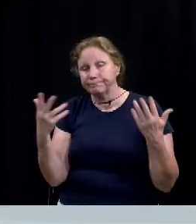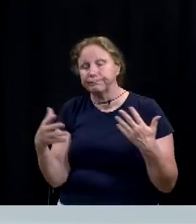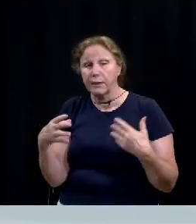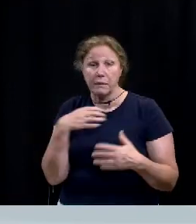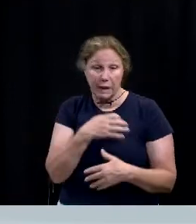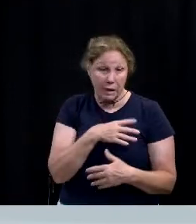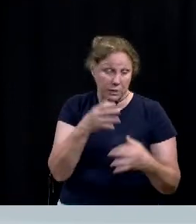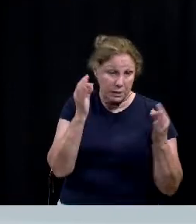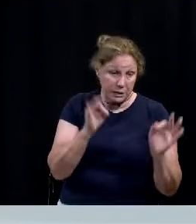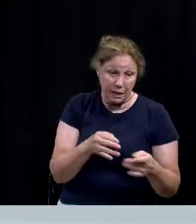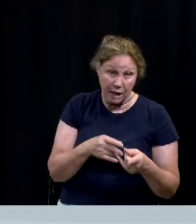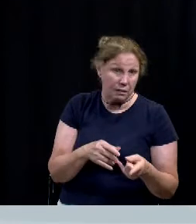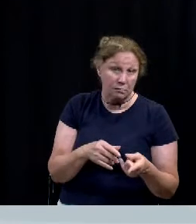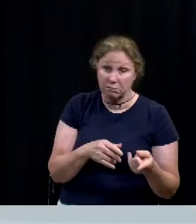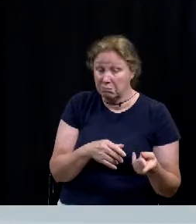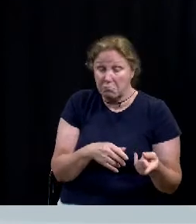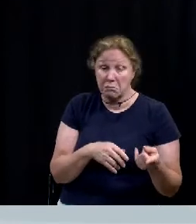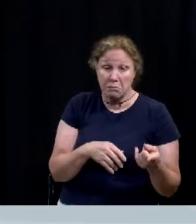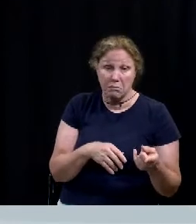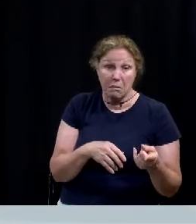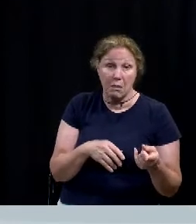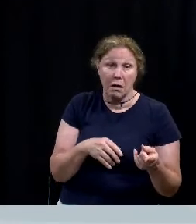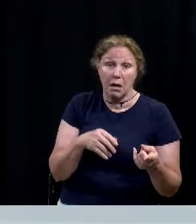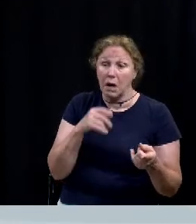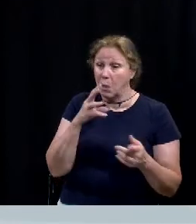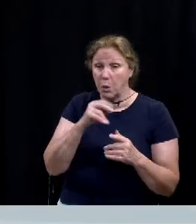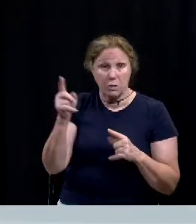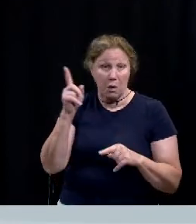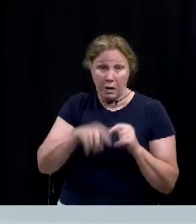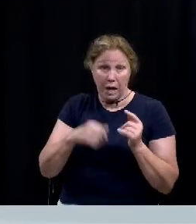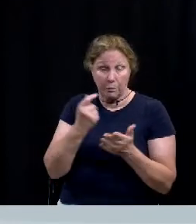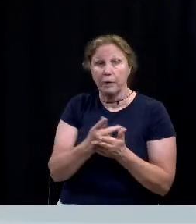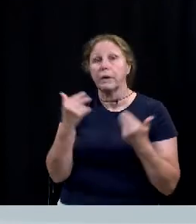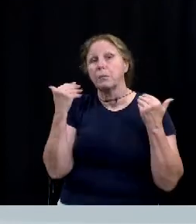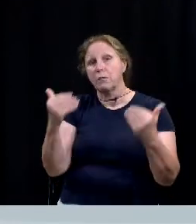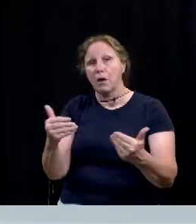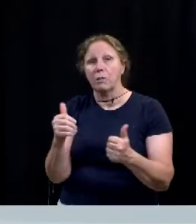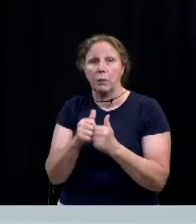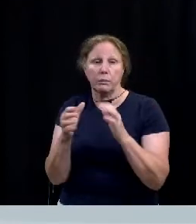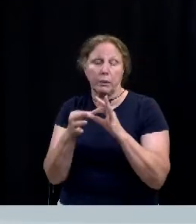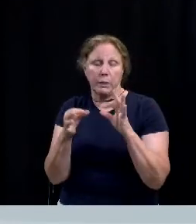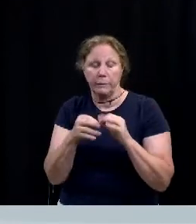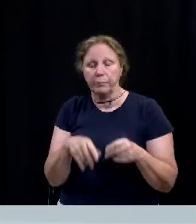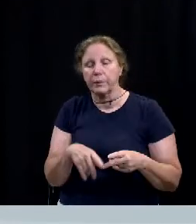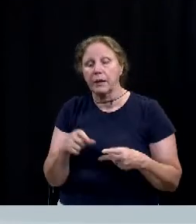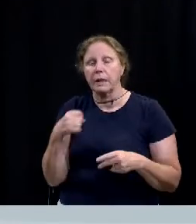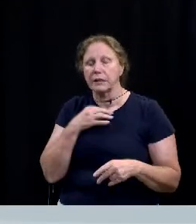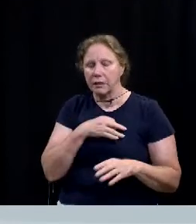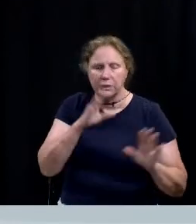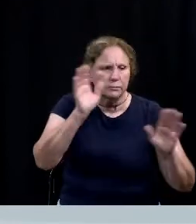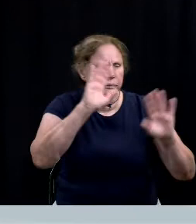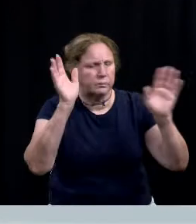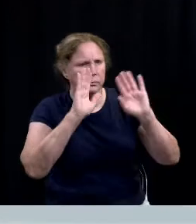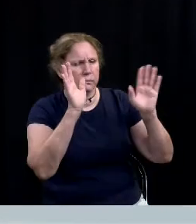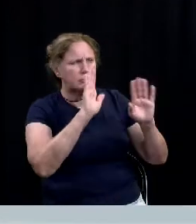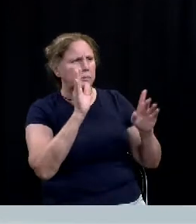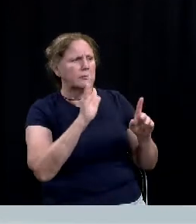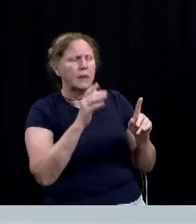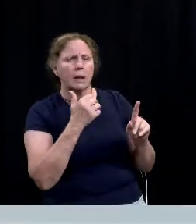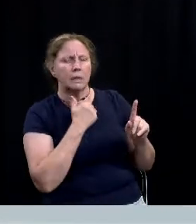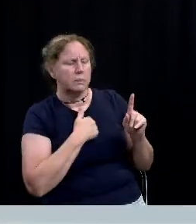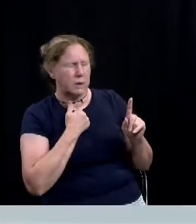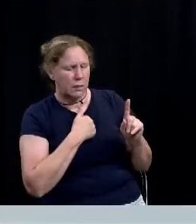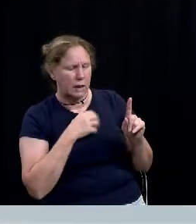decides not to approve the withdrawal, then we move forward with the hearing. Staff does. Hey, Clay. Yes, sir. Sorry.